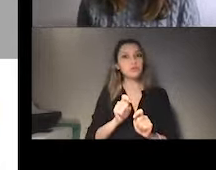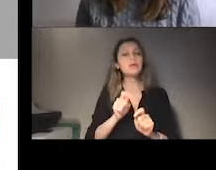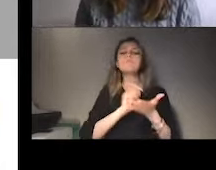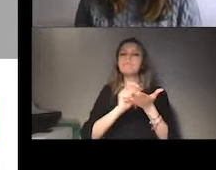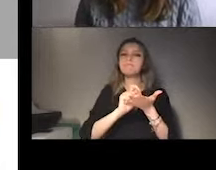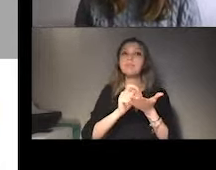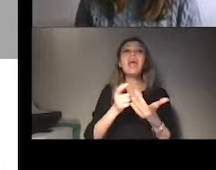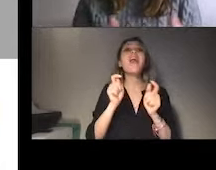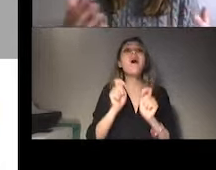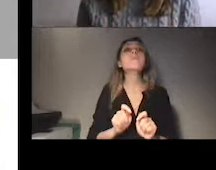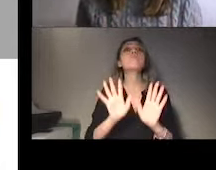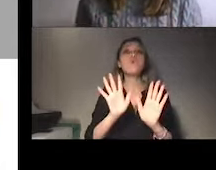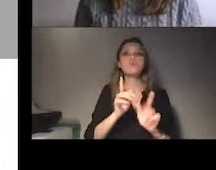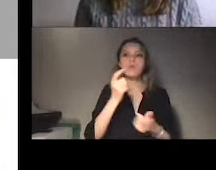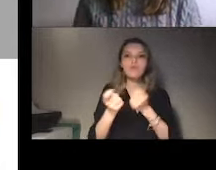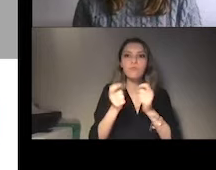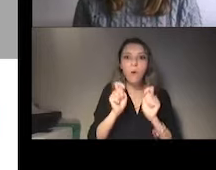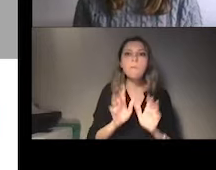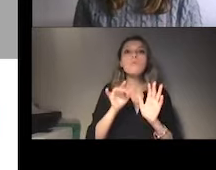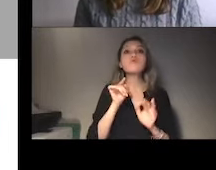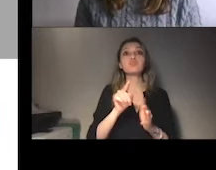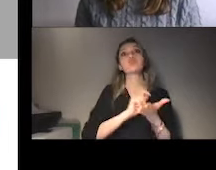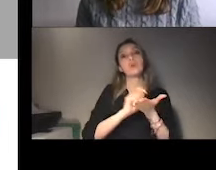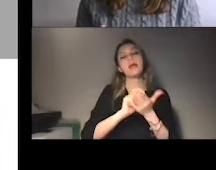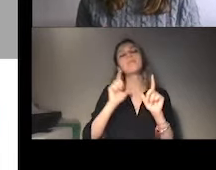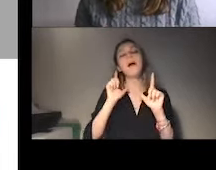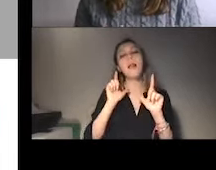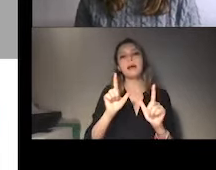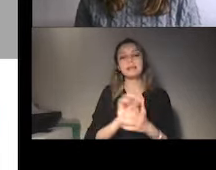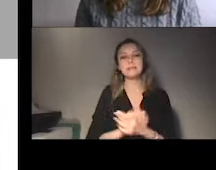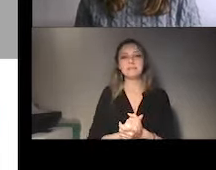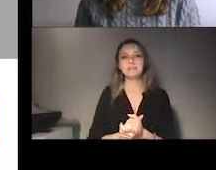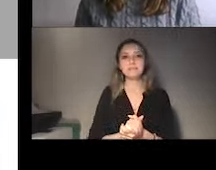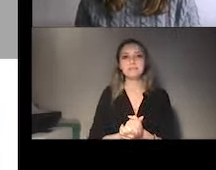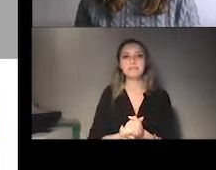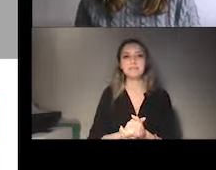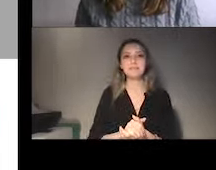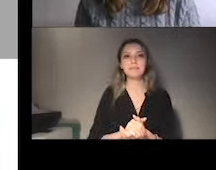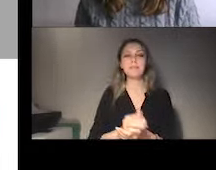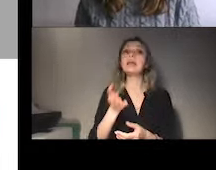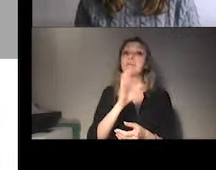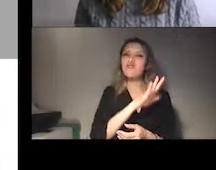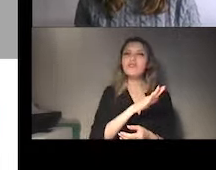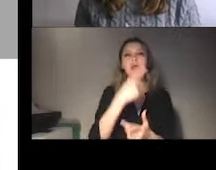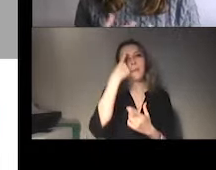the other stakeholders. So, for example, if there was the